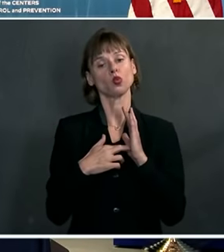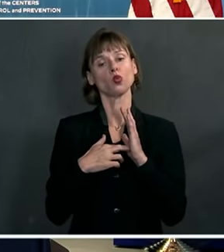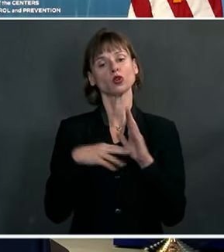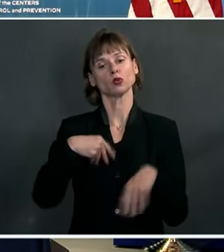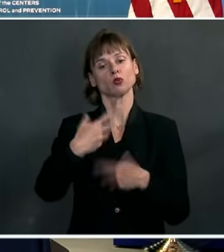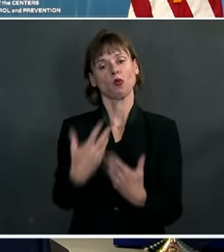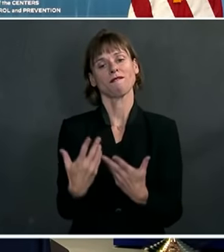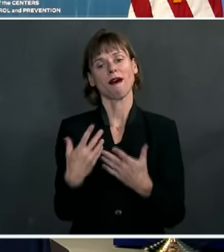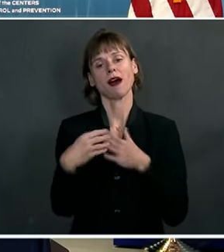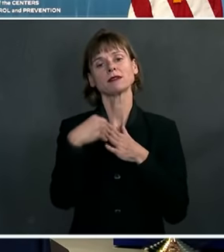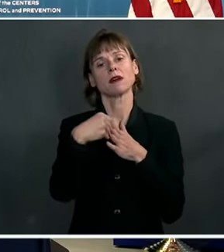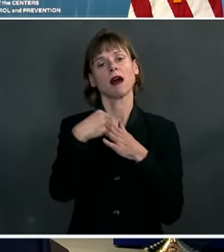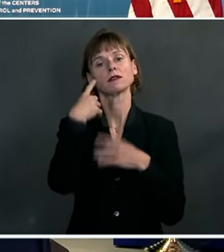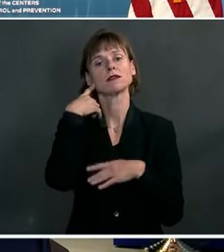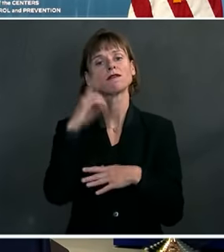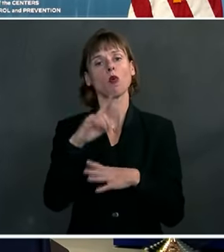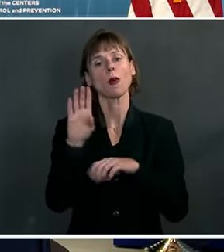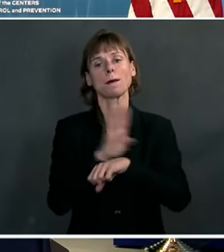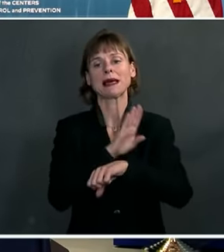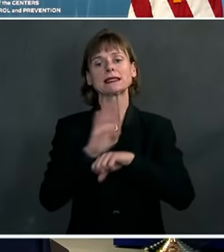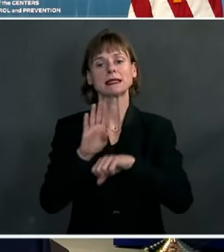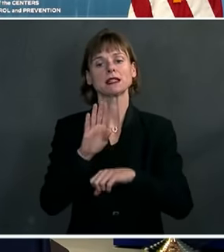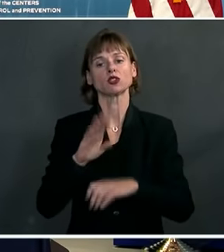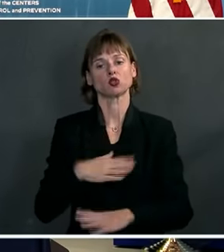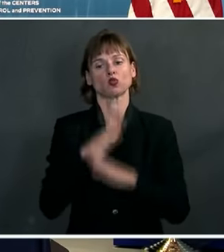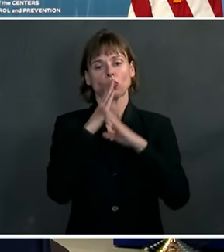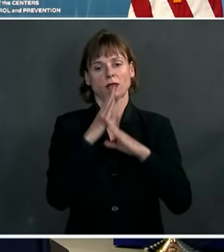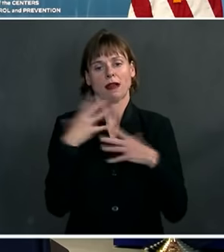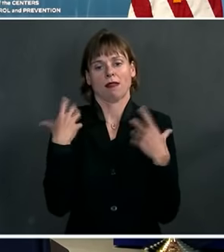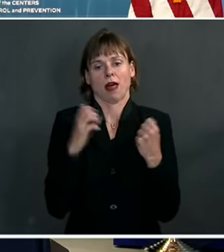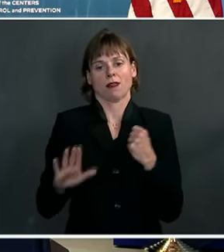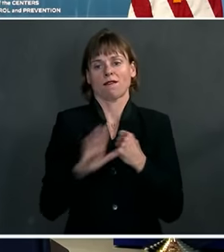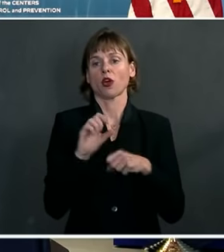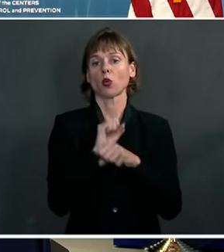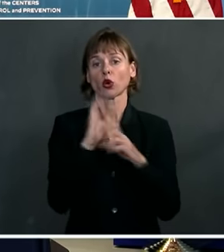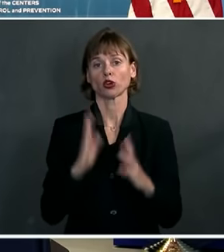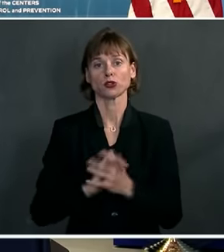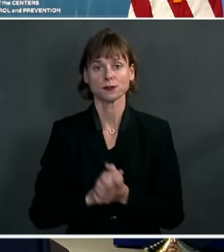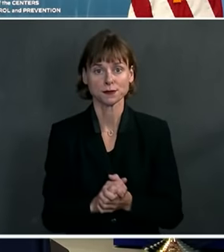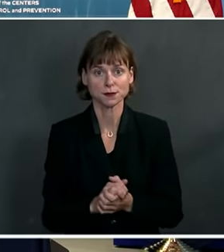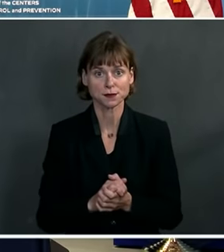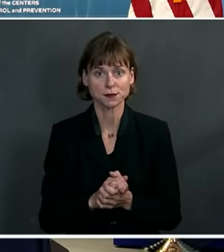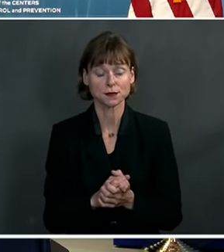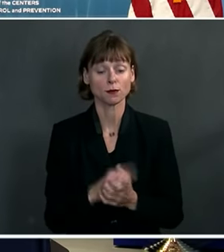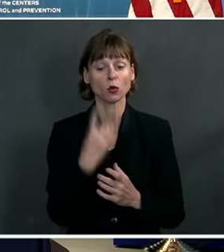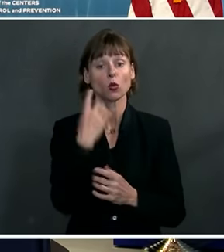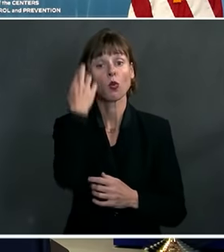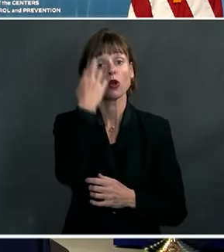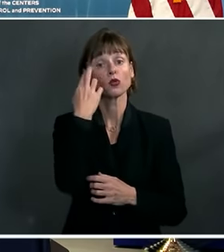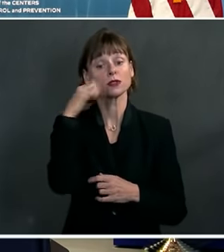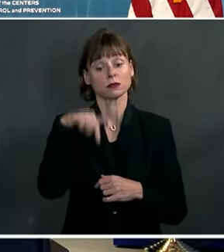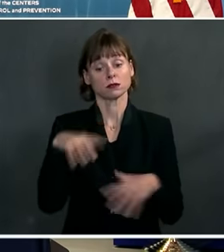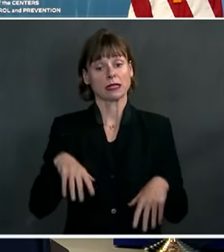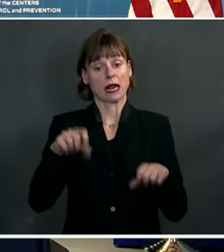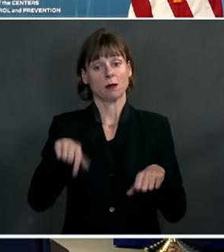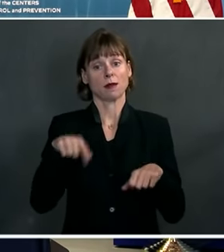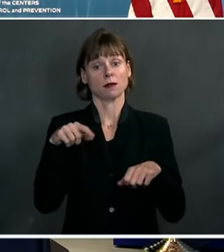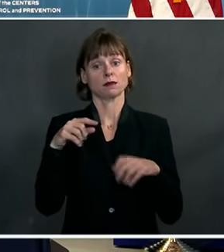for businesses to protect the health of their workers. Now, one of the purposes of these briefings